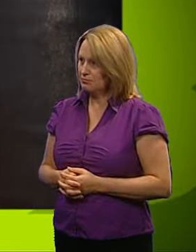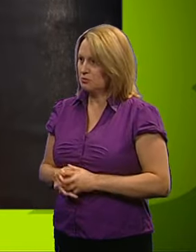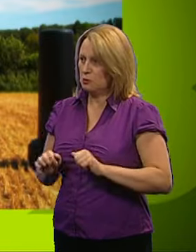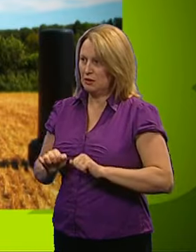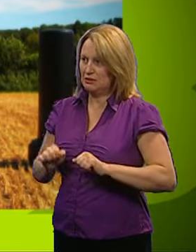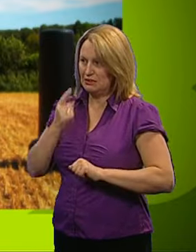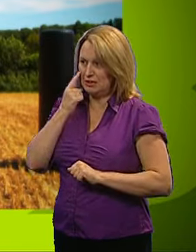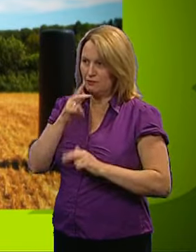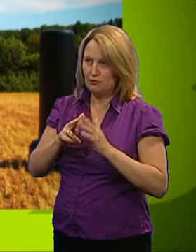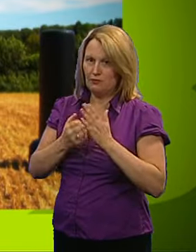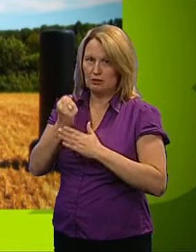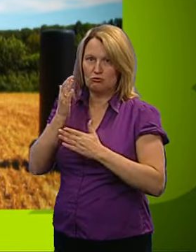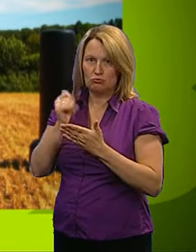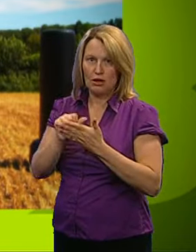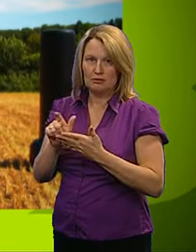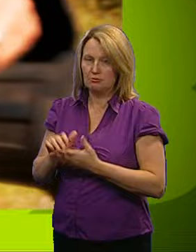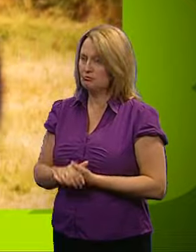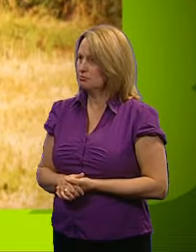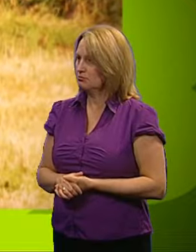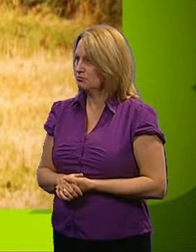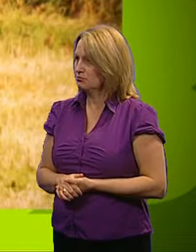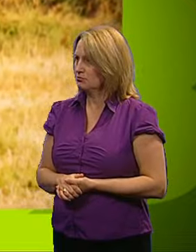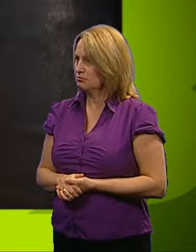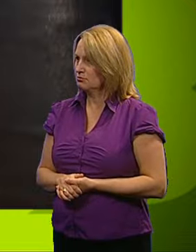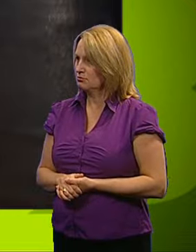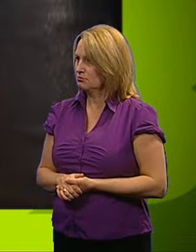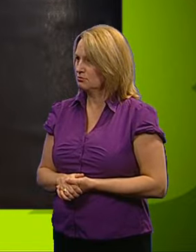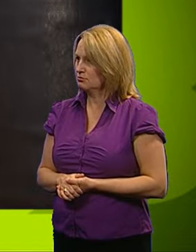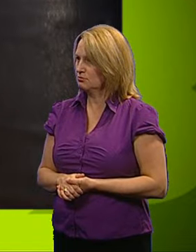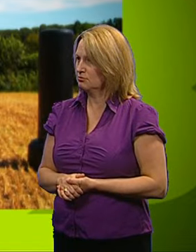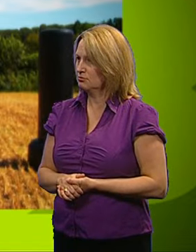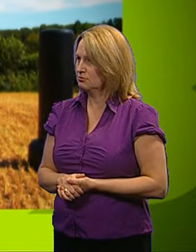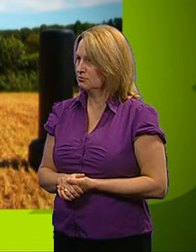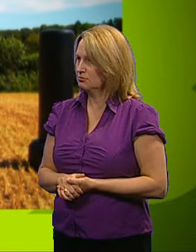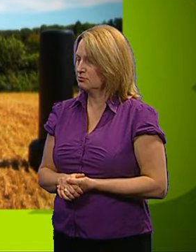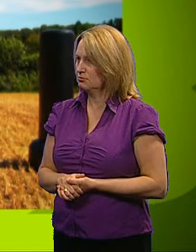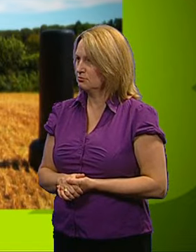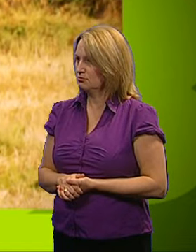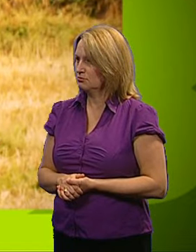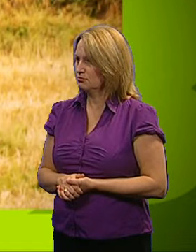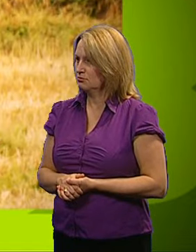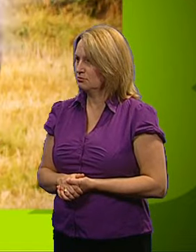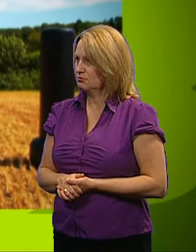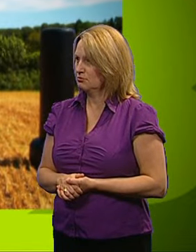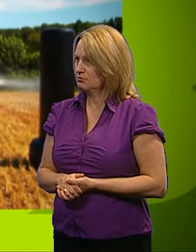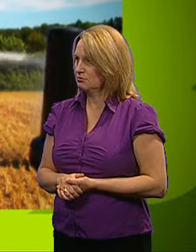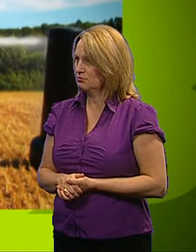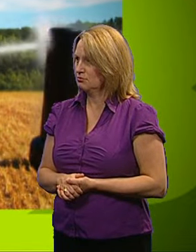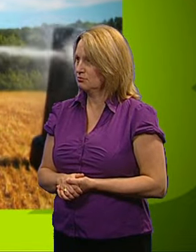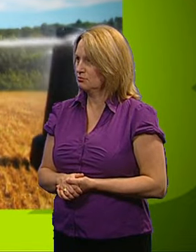power. Let's find out if he's right. Three, two, one, fire!